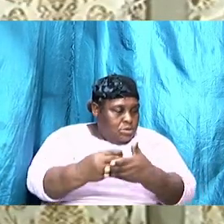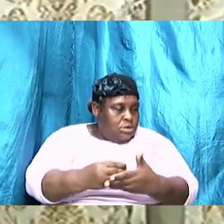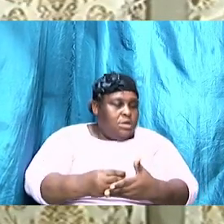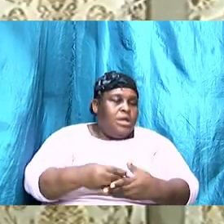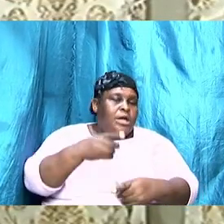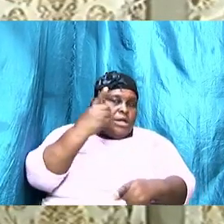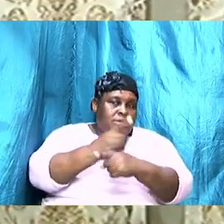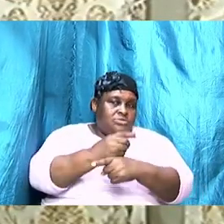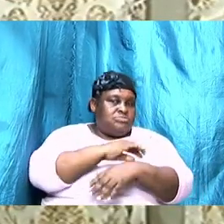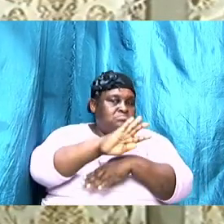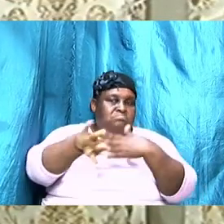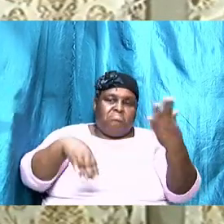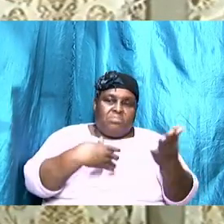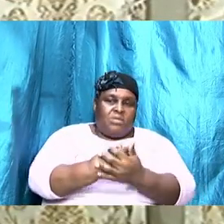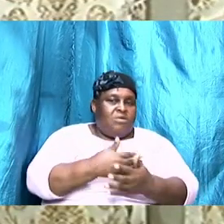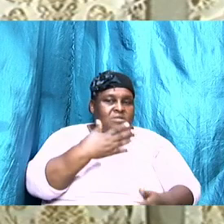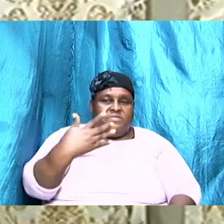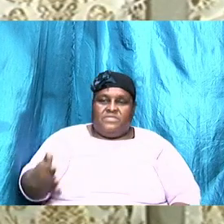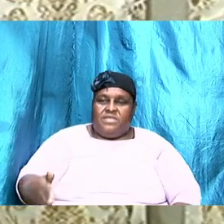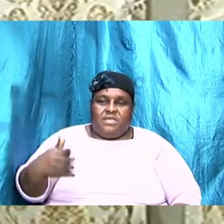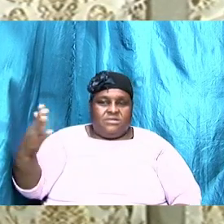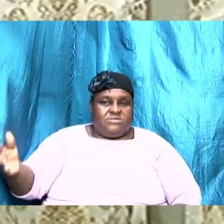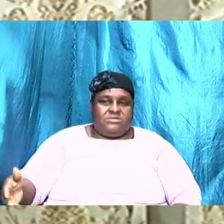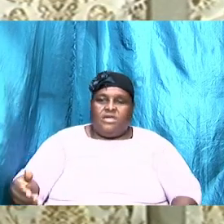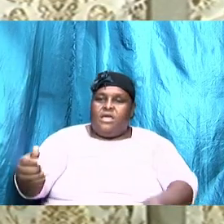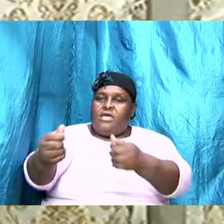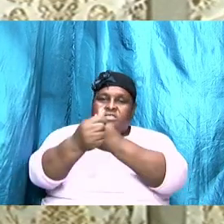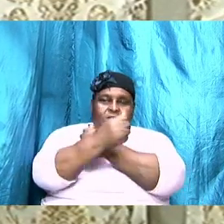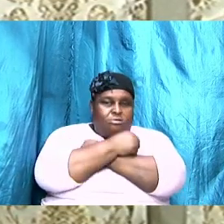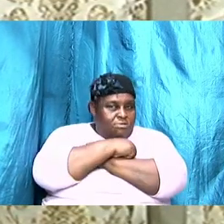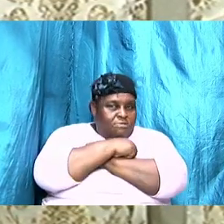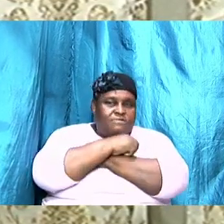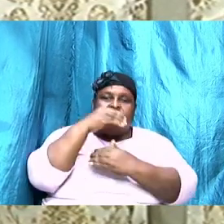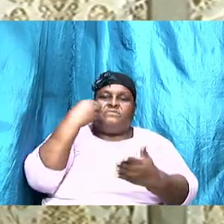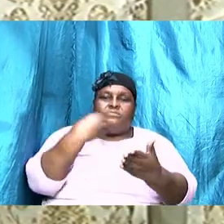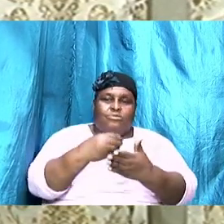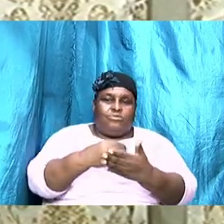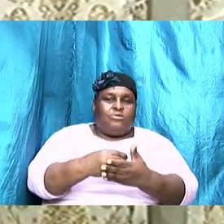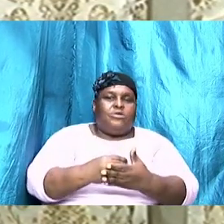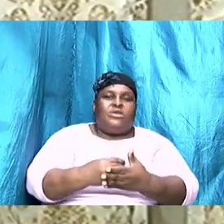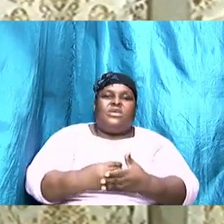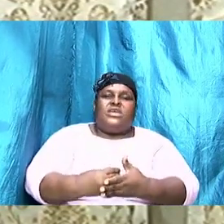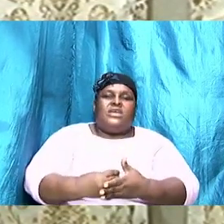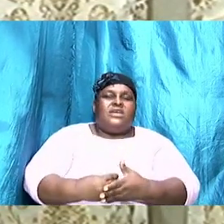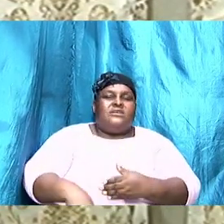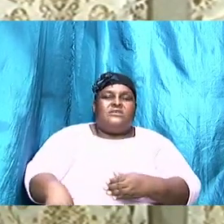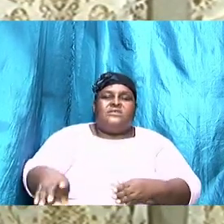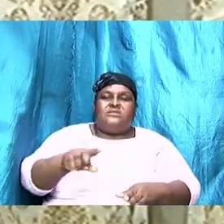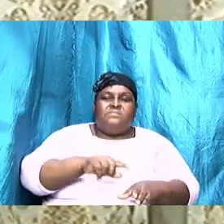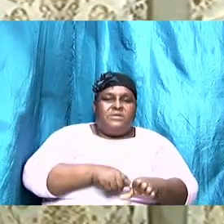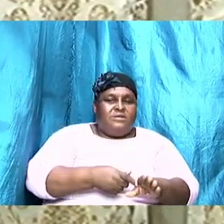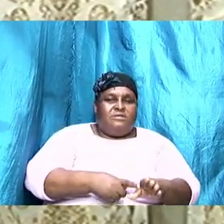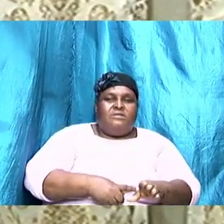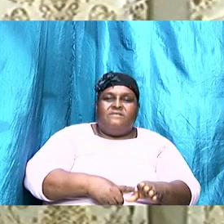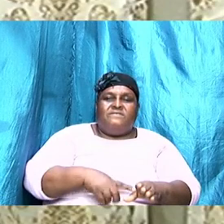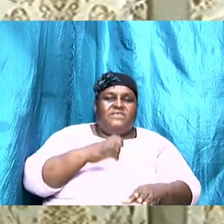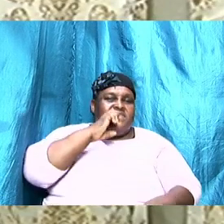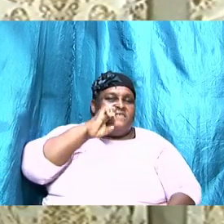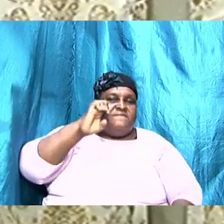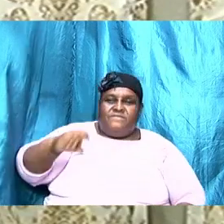answer it all things the love of money is the root of all evil however